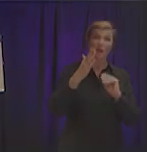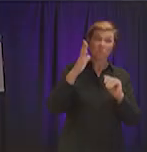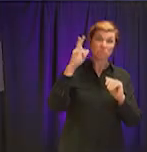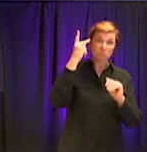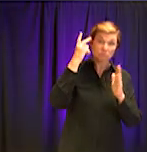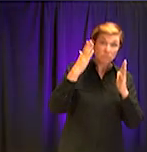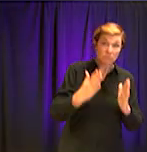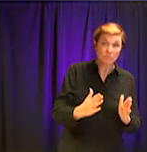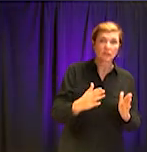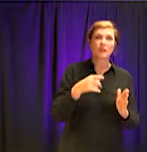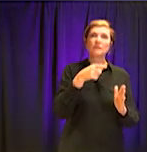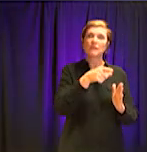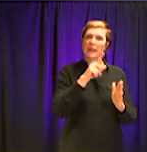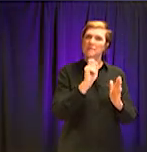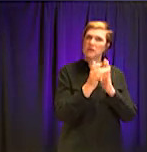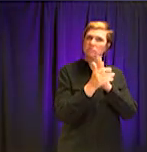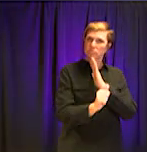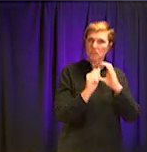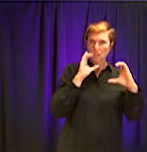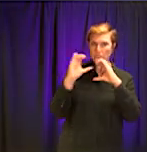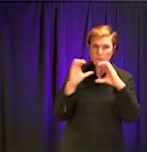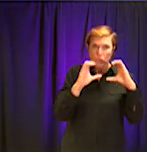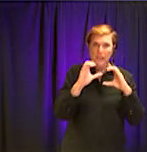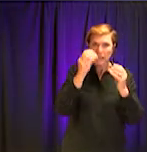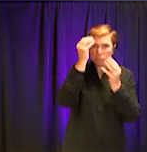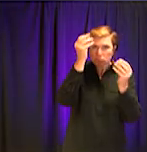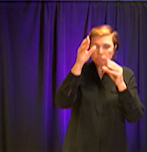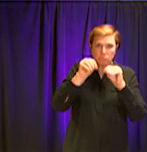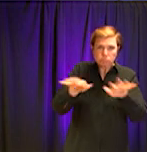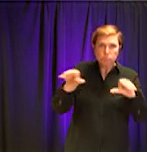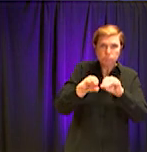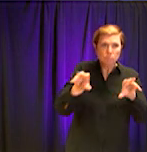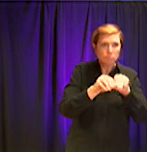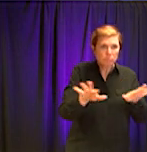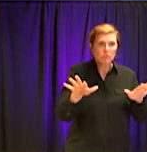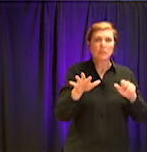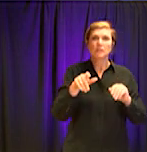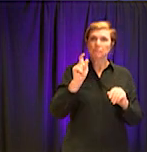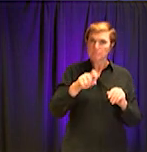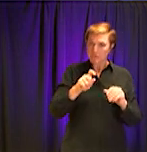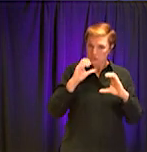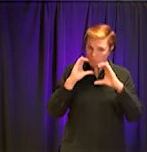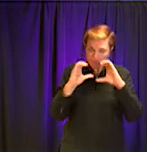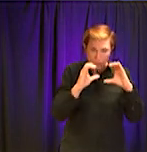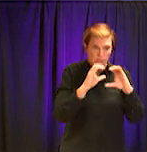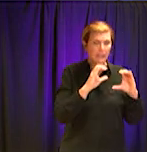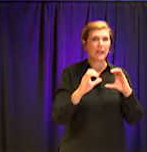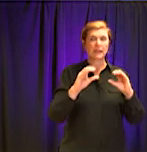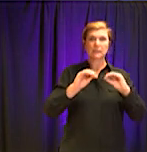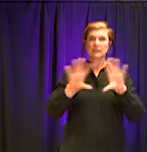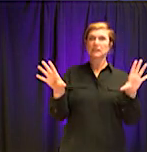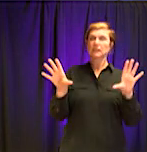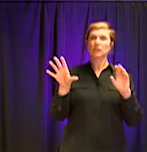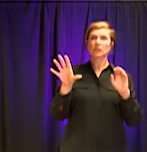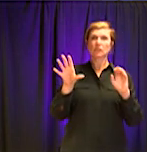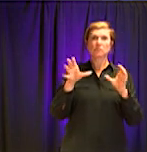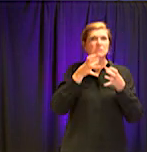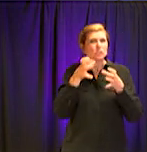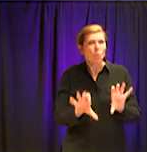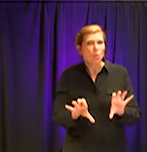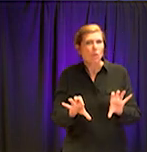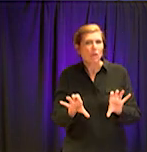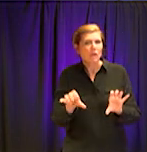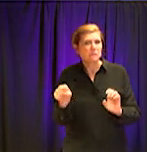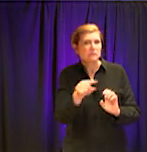communicate to their constituents, how to let people know what's going on without panicking them, without instilling fear, and making